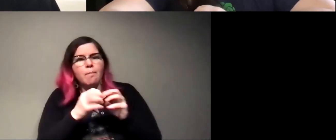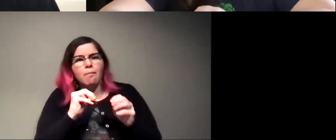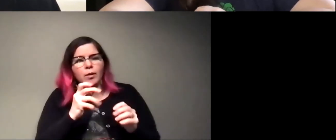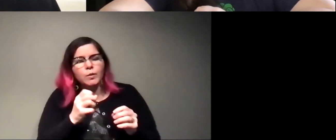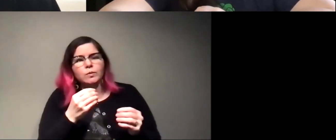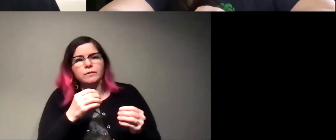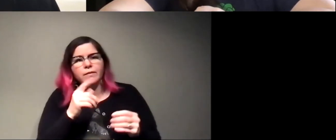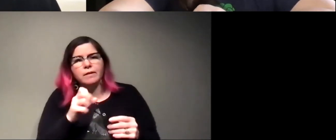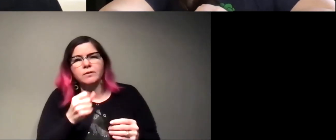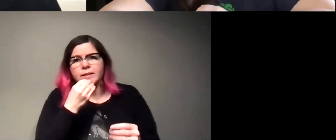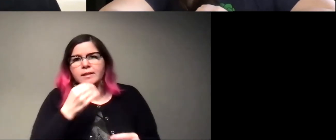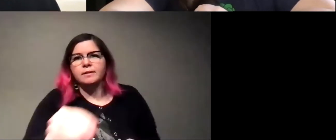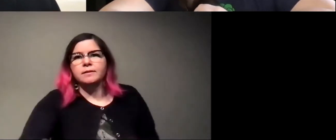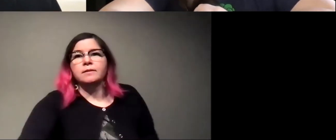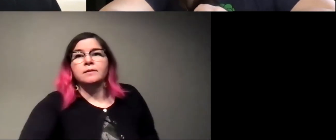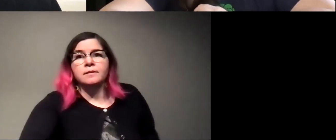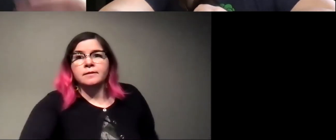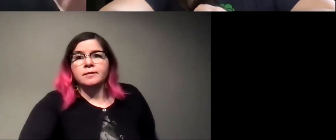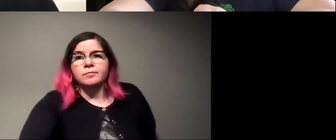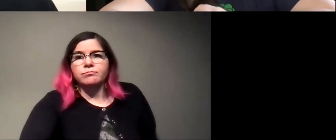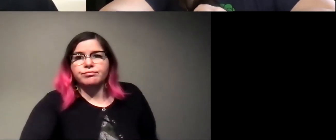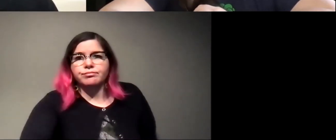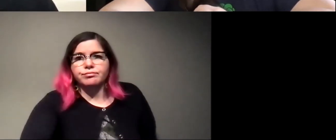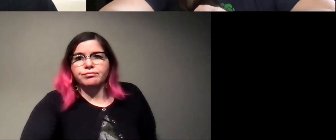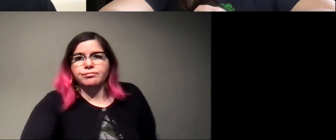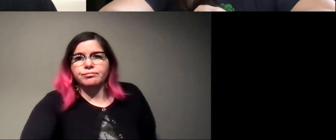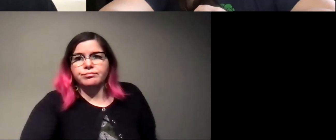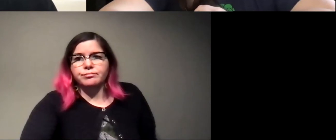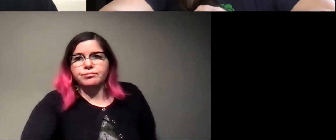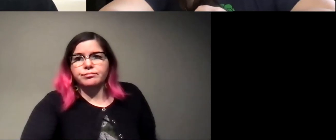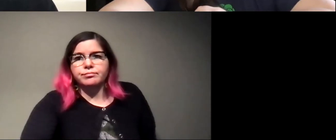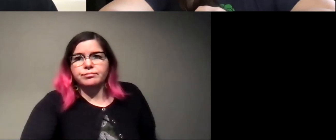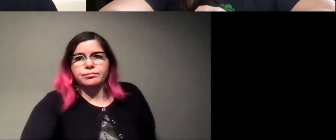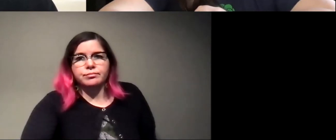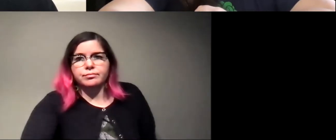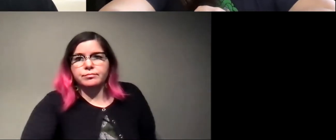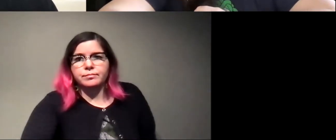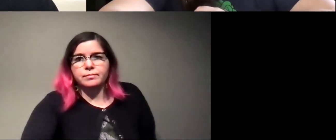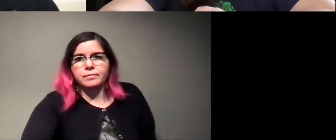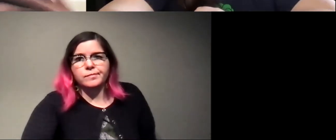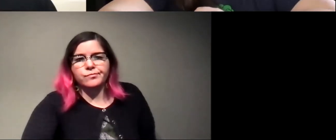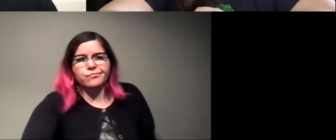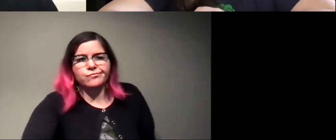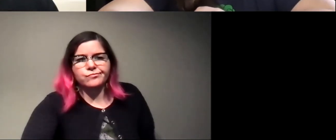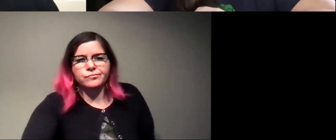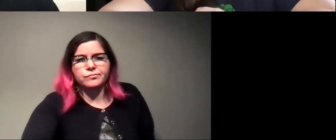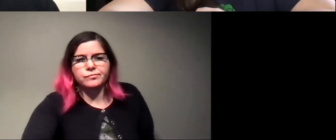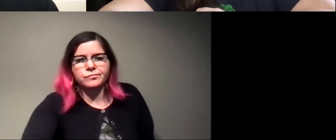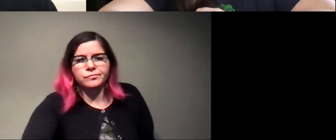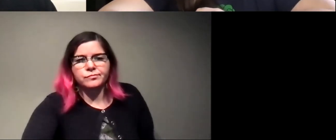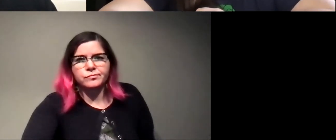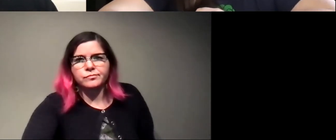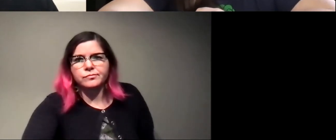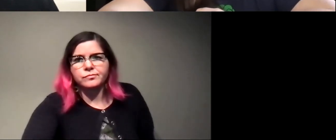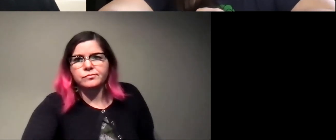eventually it runs out of stuff to eat. So once the host is dead, that's kind of the end game. So, um, one really